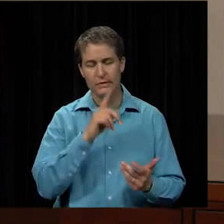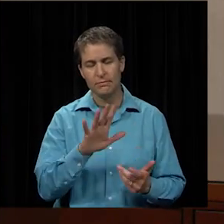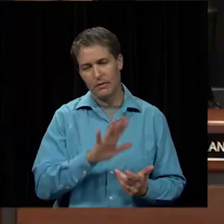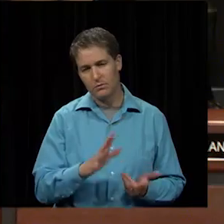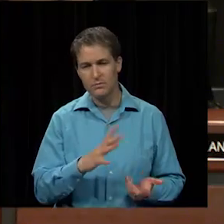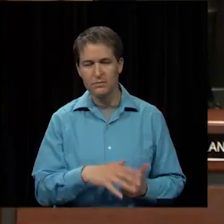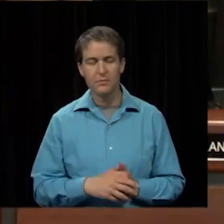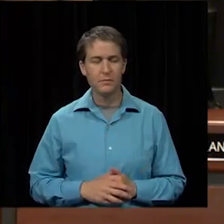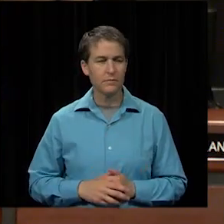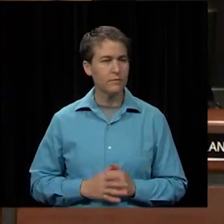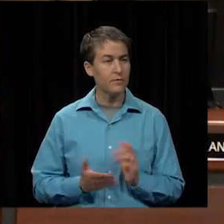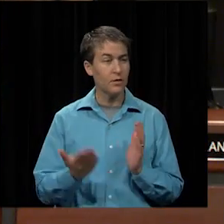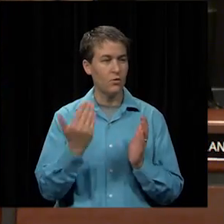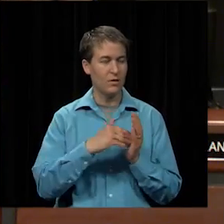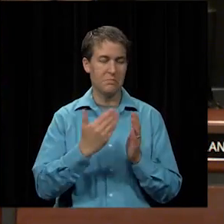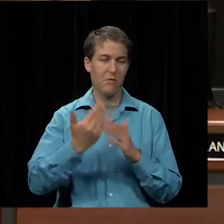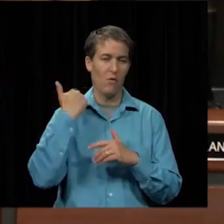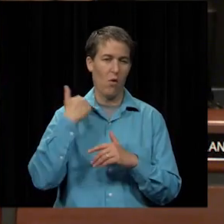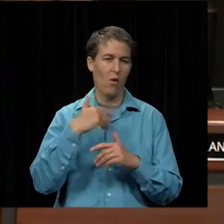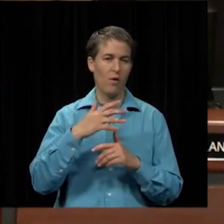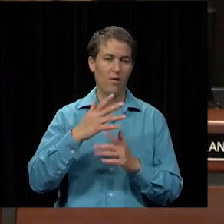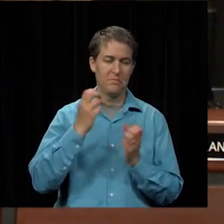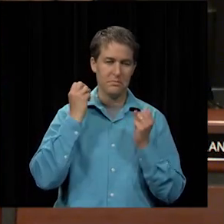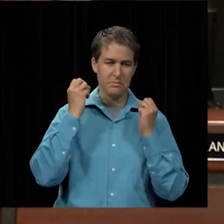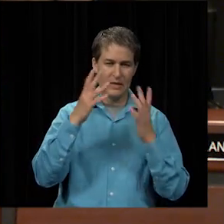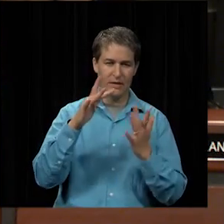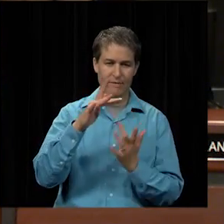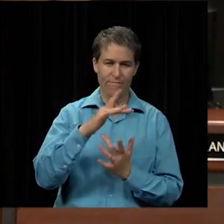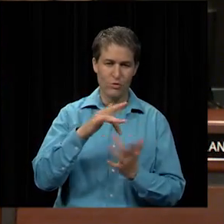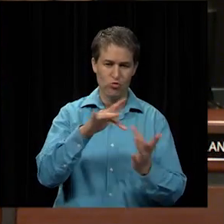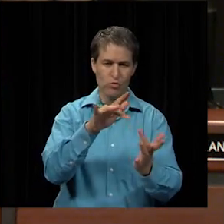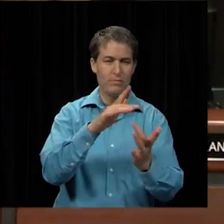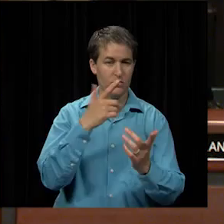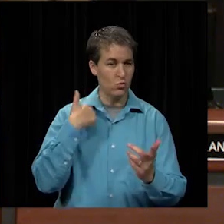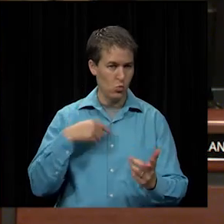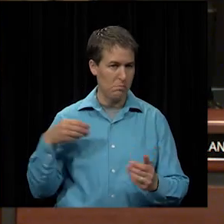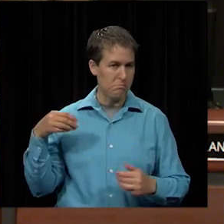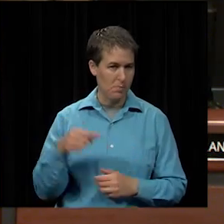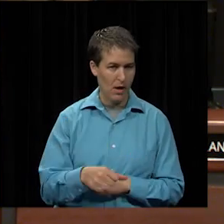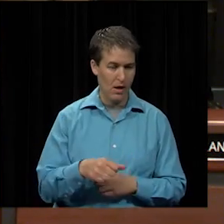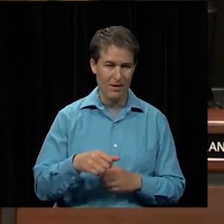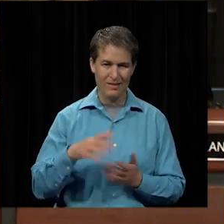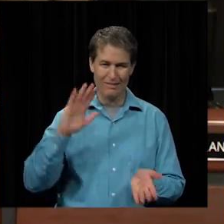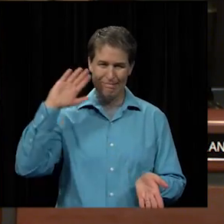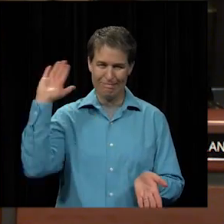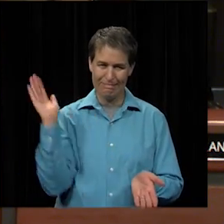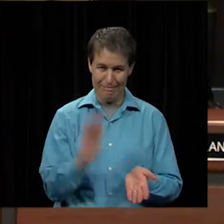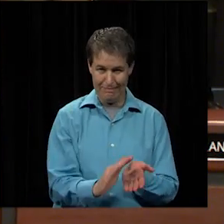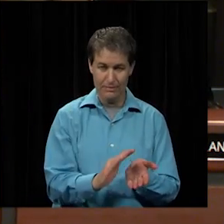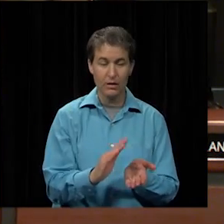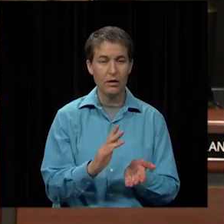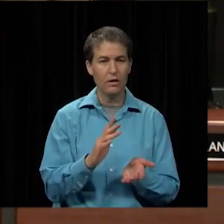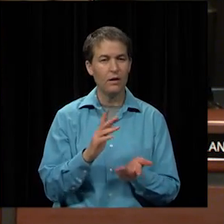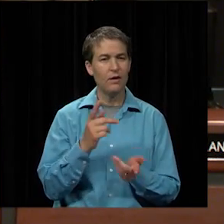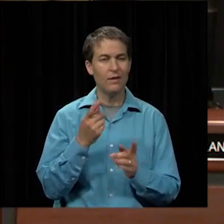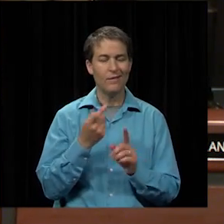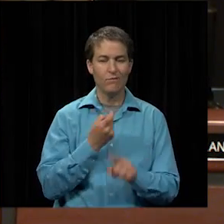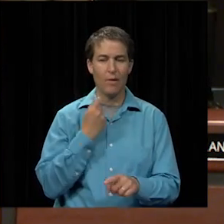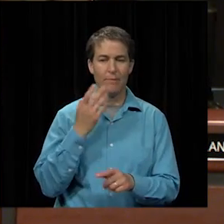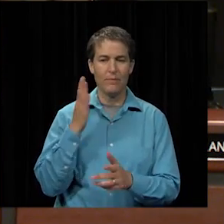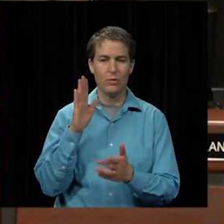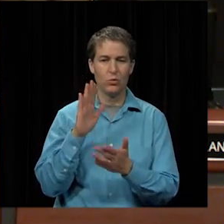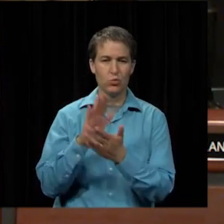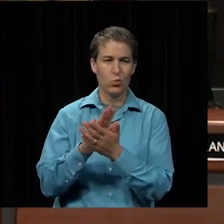again used to be we had a lot of field trips which we would subsidize those have been minimized in the past that has to come out of the